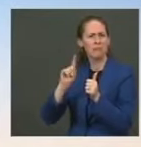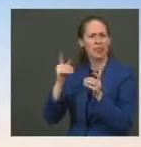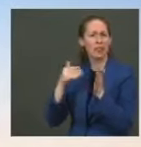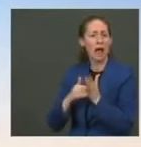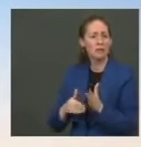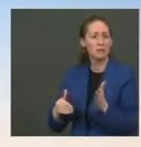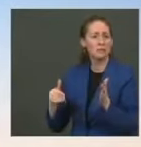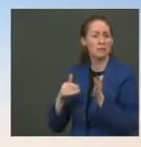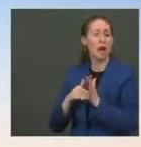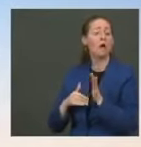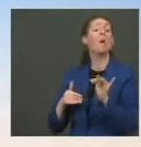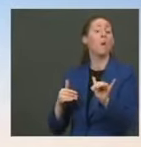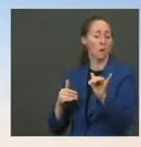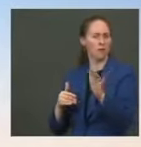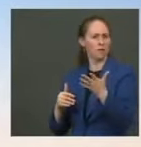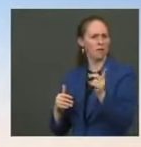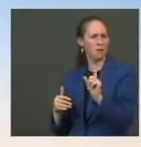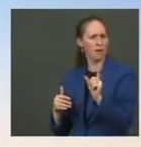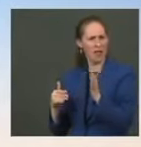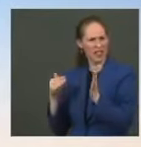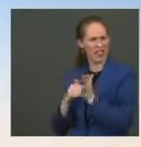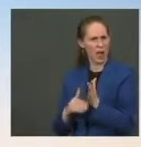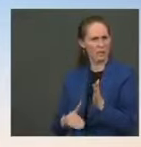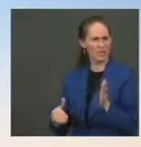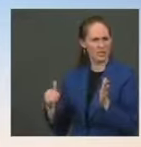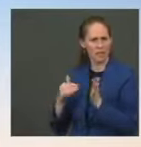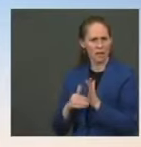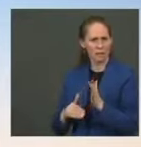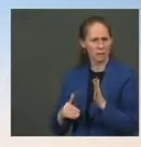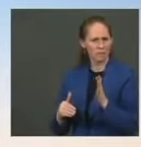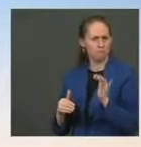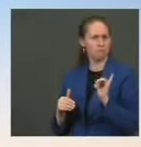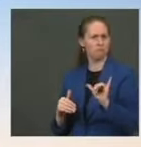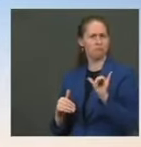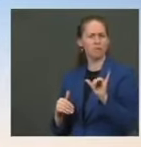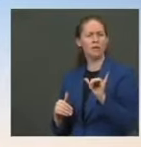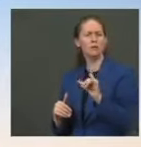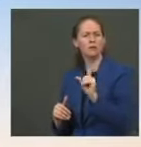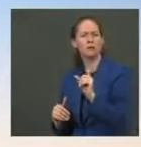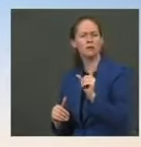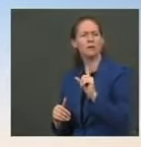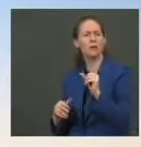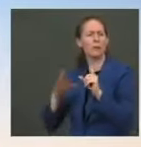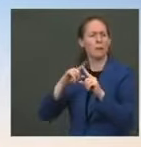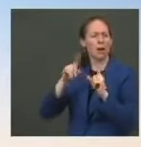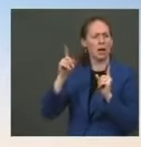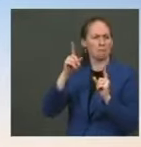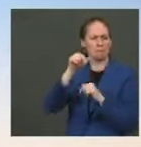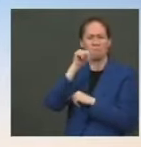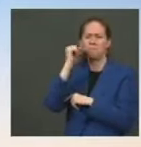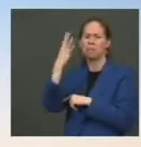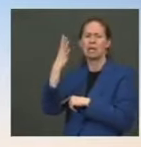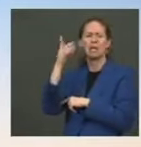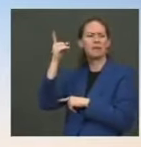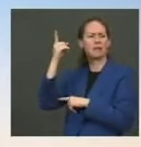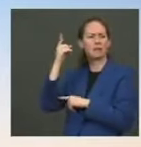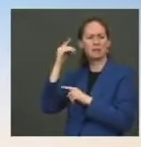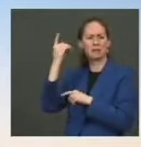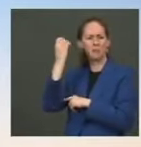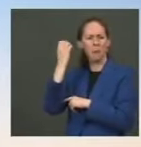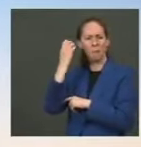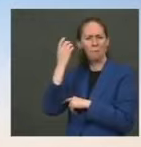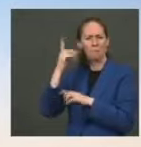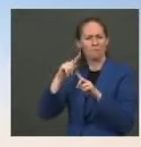yeah, thousands of cases in Africa and not as many in Europe. That's the science behind why a travel ban needs to be in place. Because I guess I'm just trying to